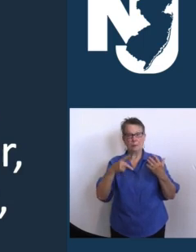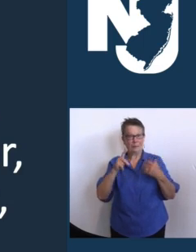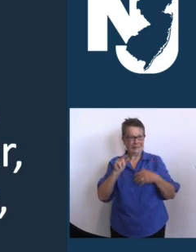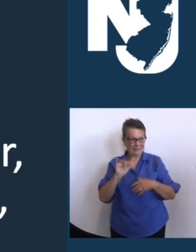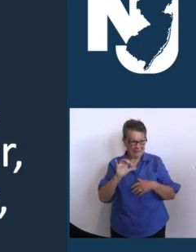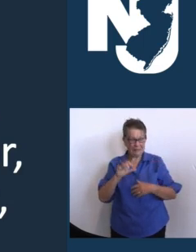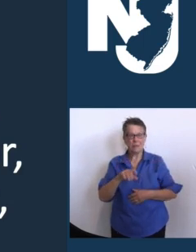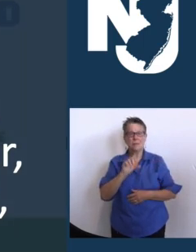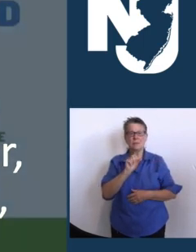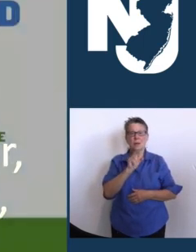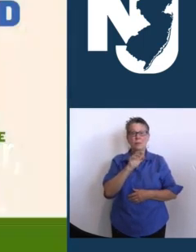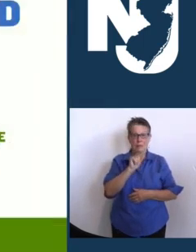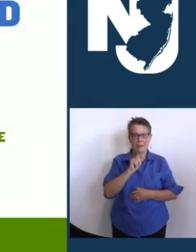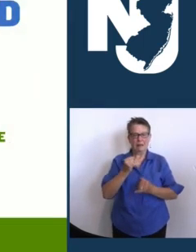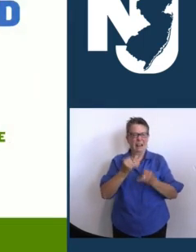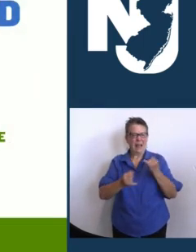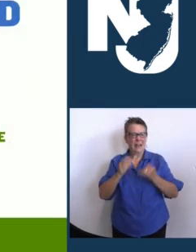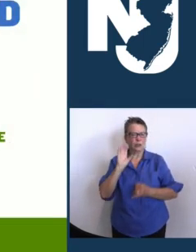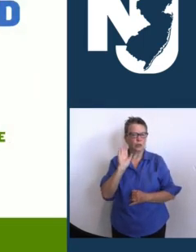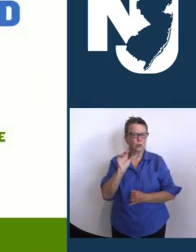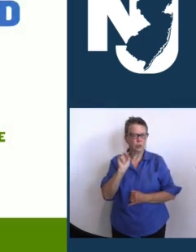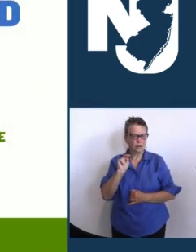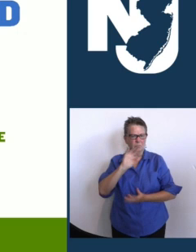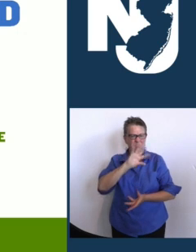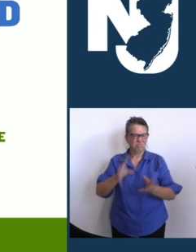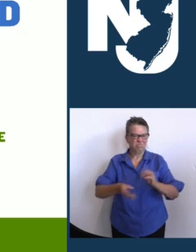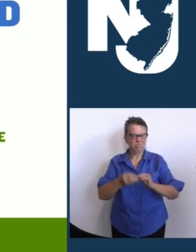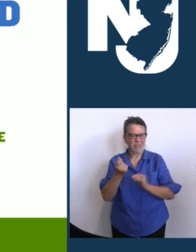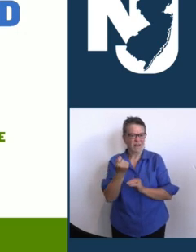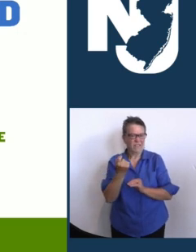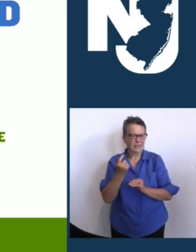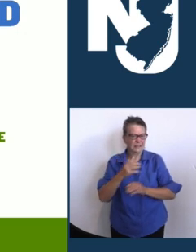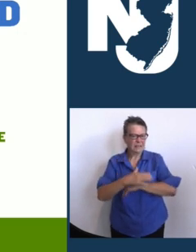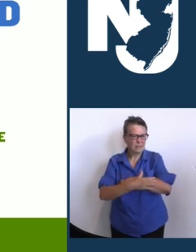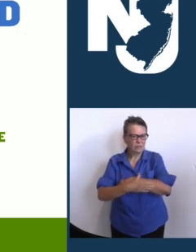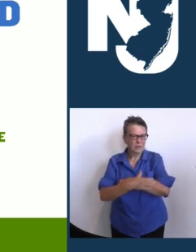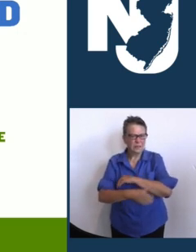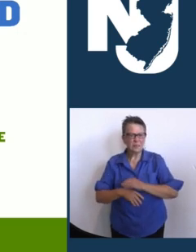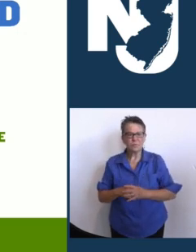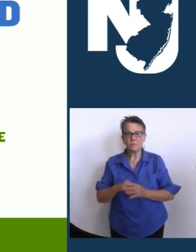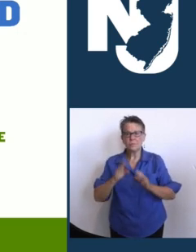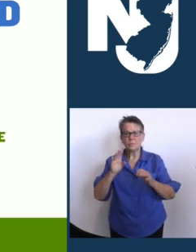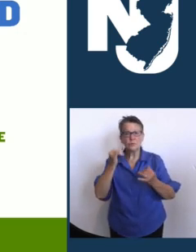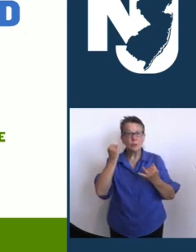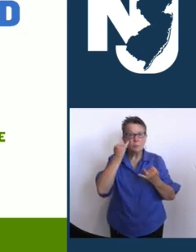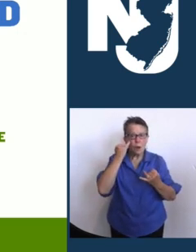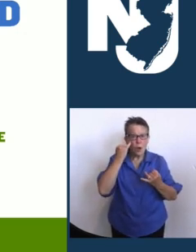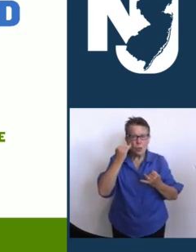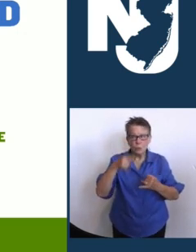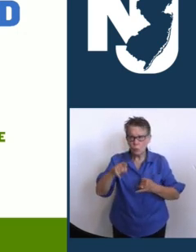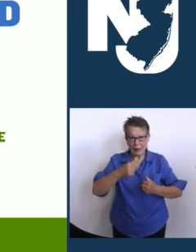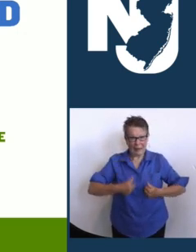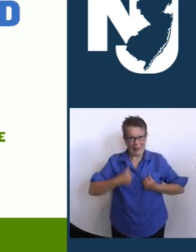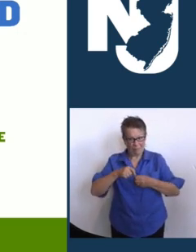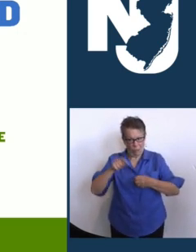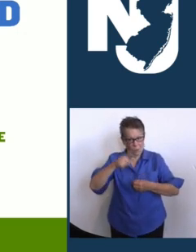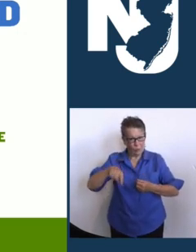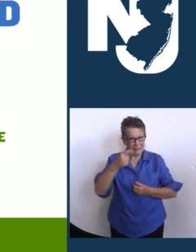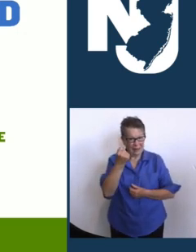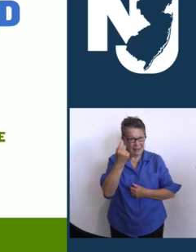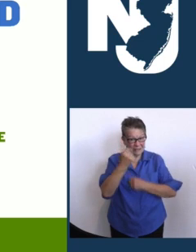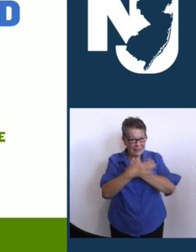If you are in one of these 11 counties, please go to disasterassistance.gov. That's disasterassistance